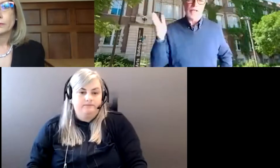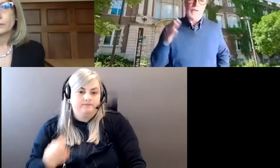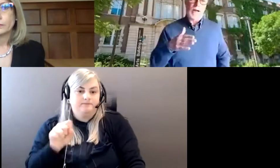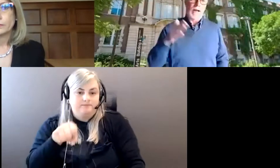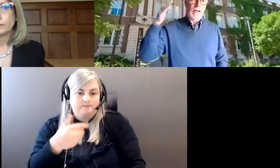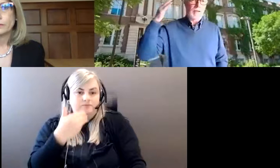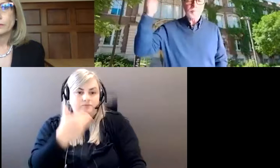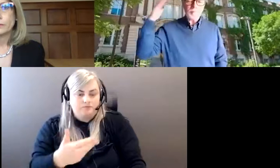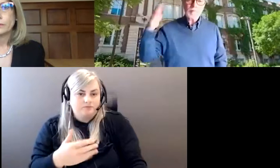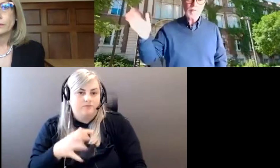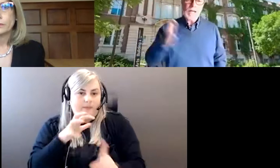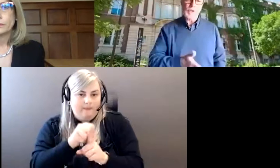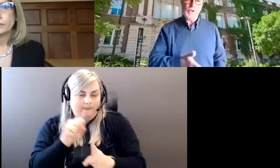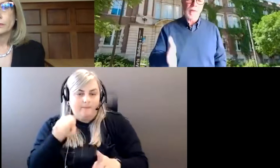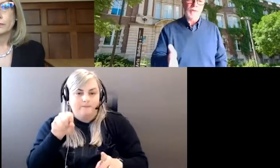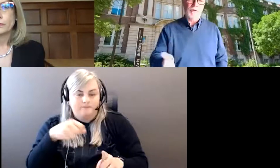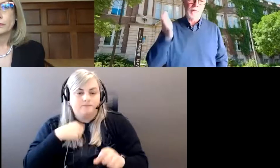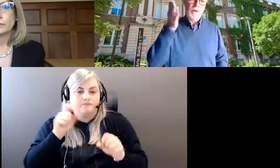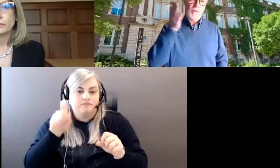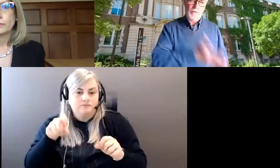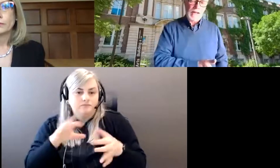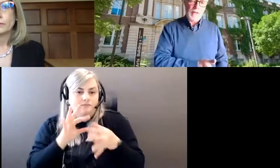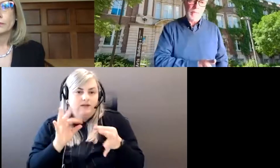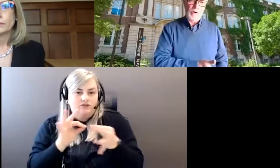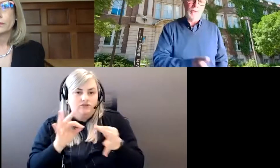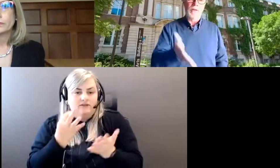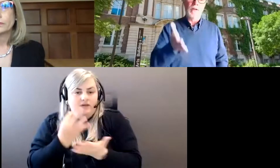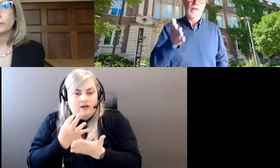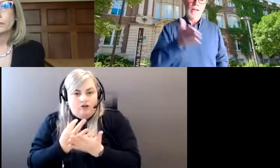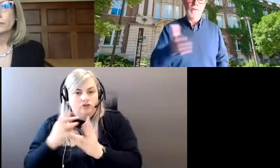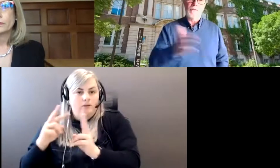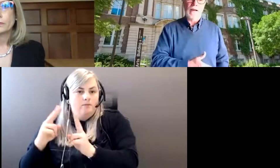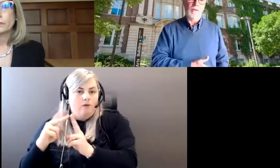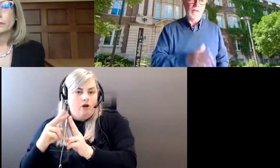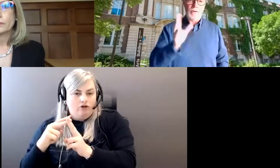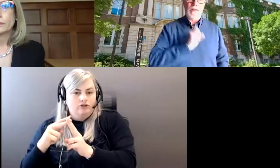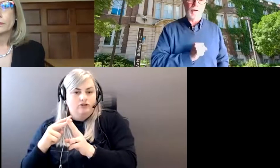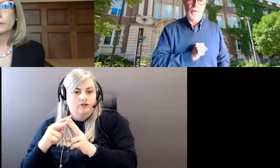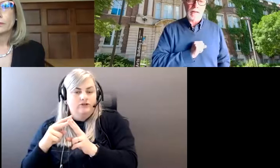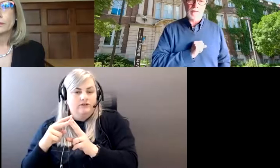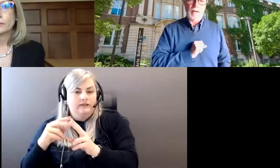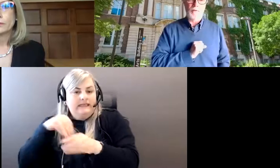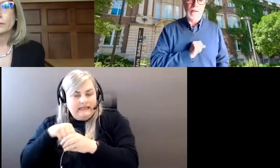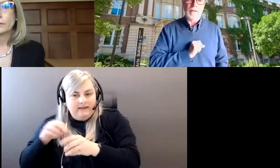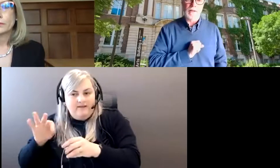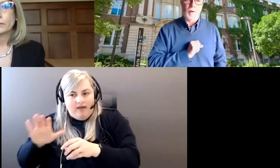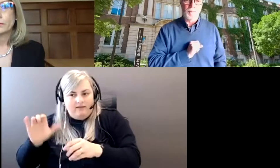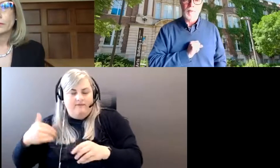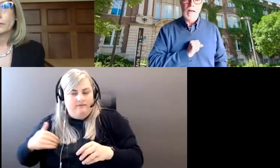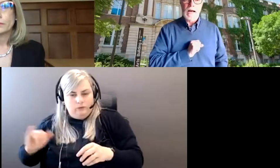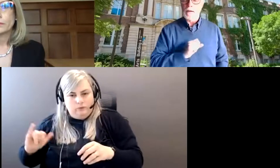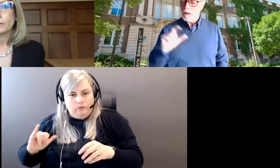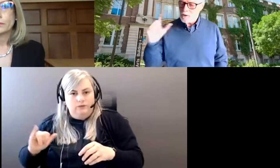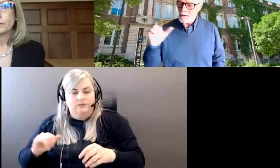catch. I, I should have mentioned the, the finance partners in the faculty. So thank you. Thanks. Thank you for that, Sarah.